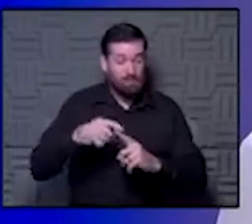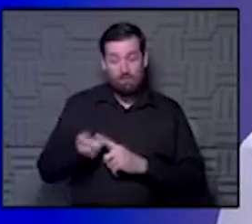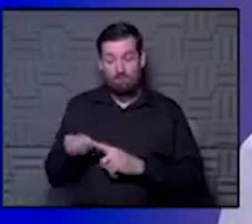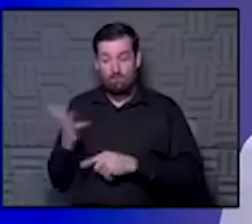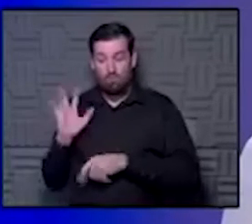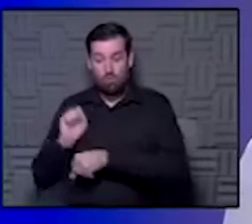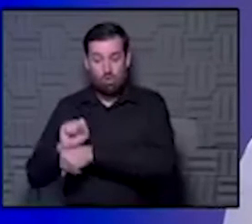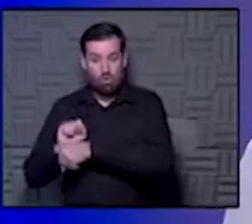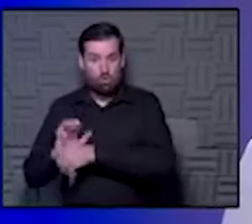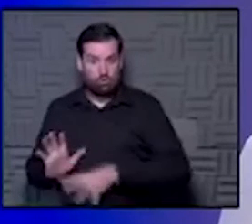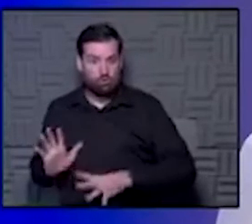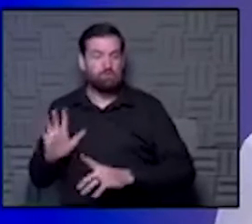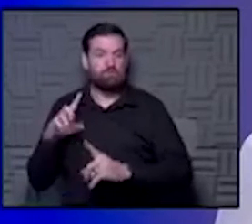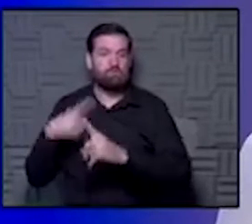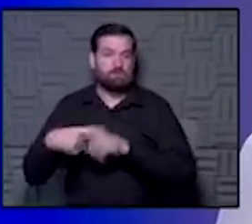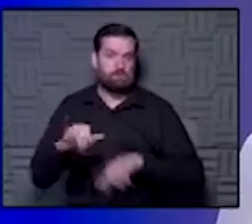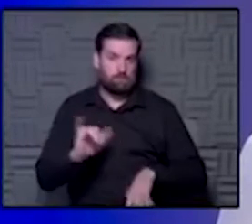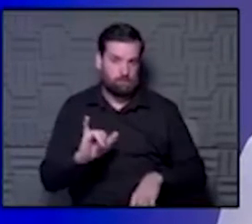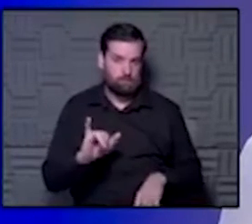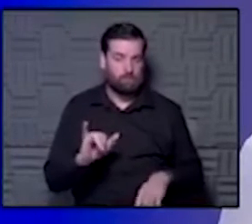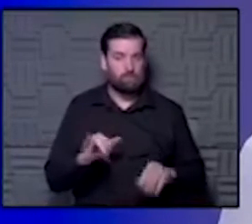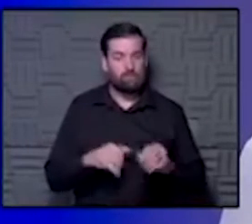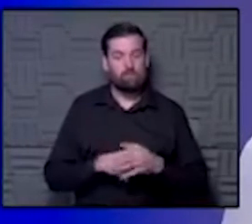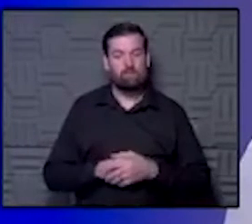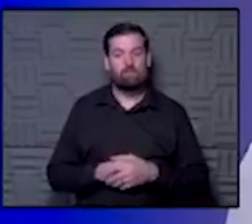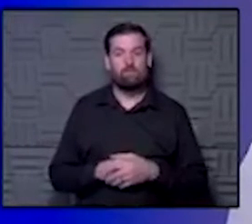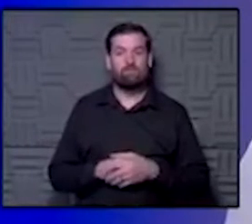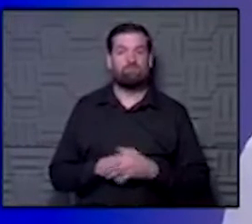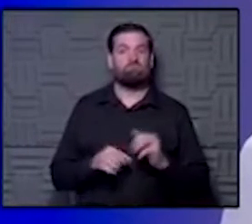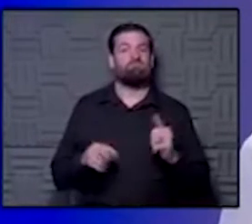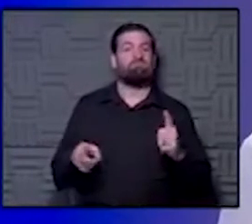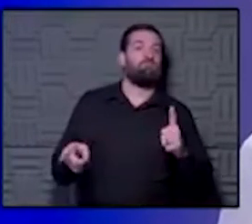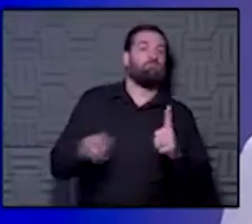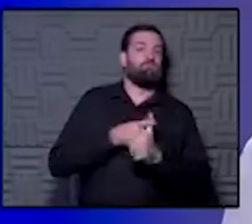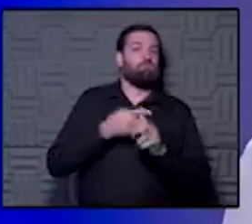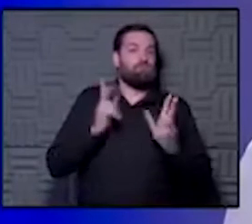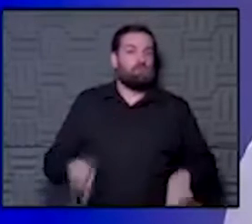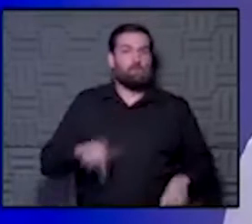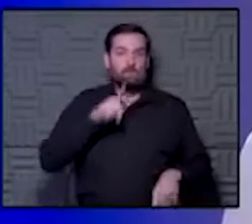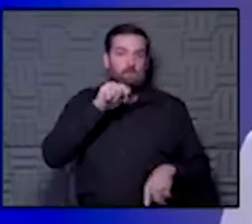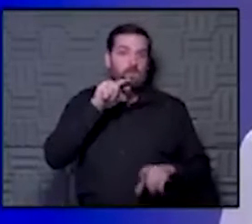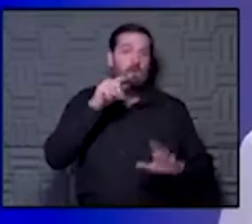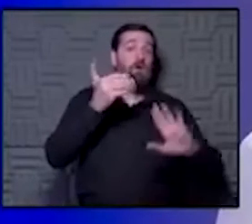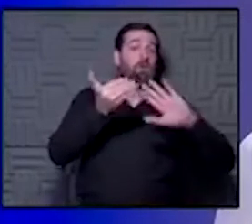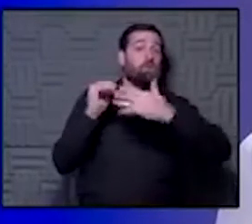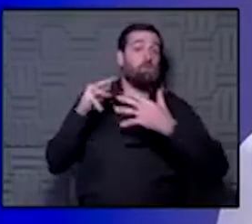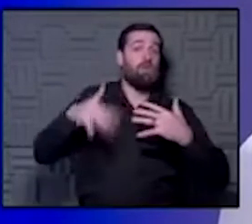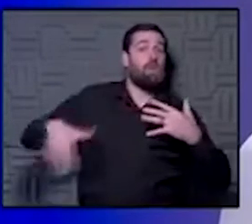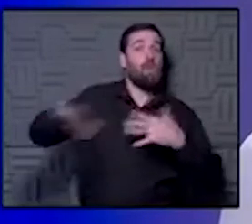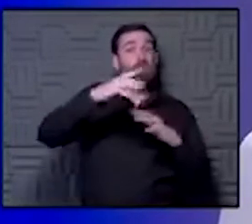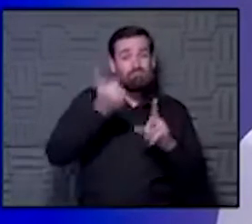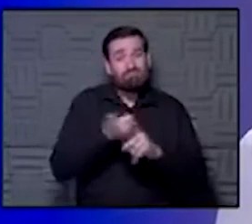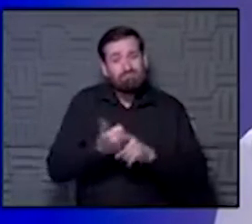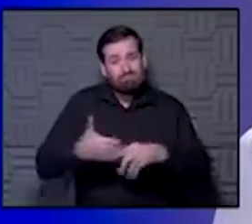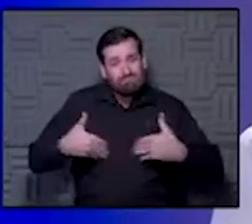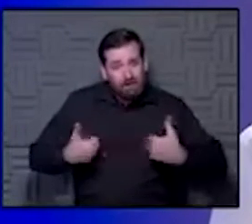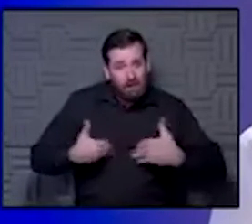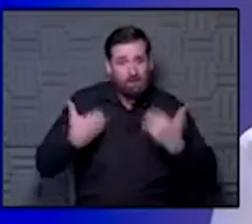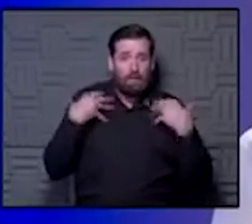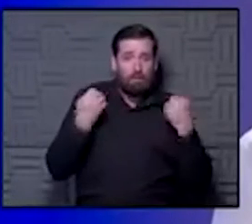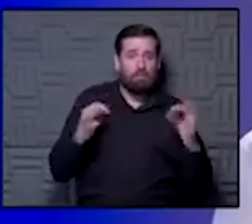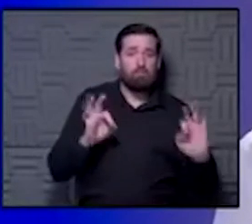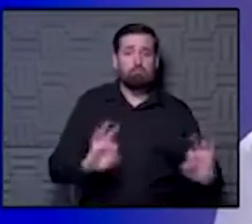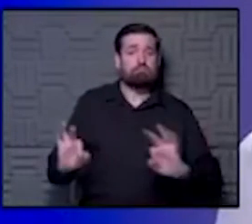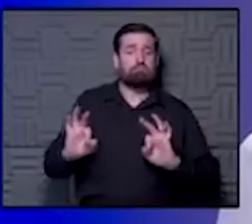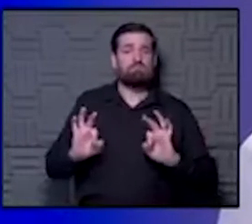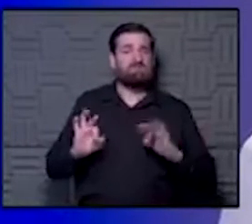that are positive as well to, you know, probably as the initial people who are getting it out in the community who are otherwise young and healthy, and the problem is not